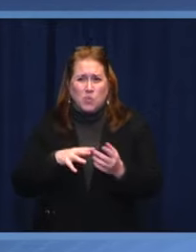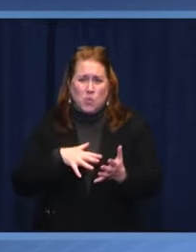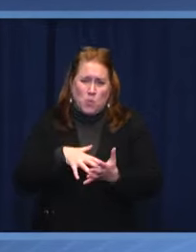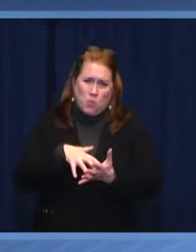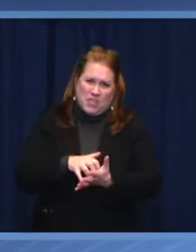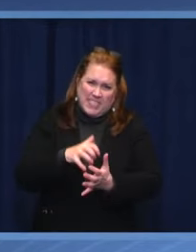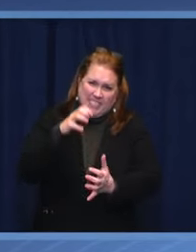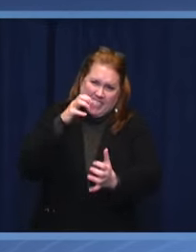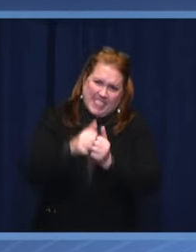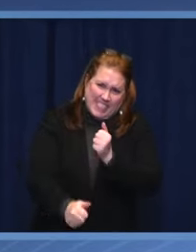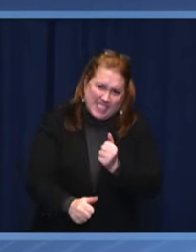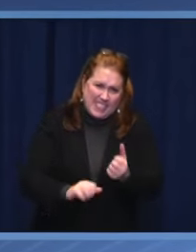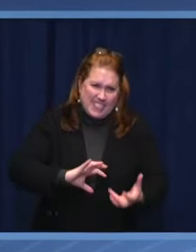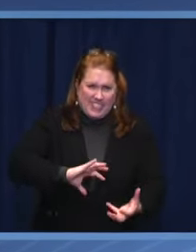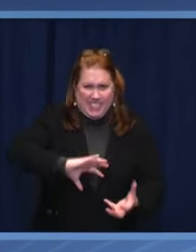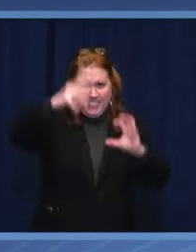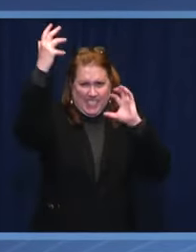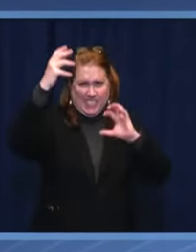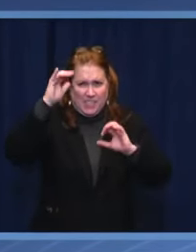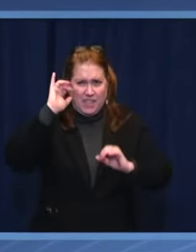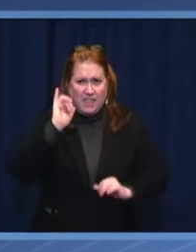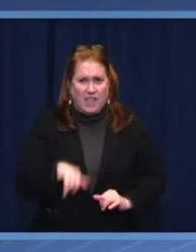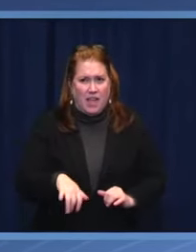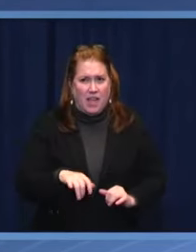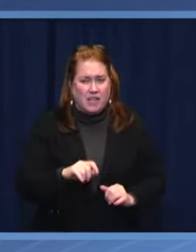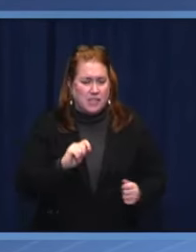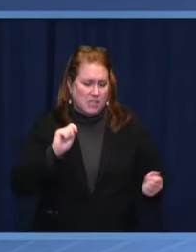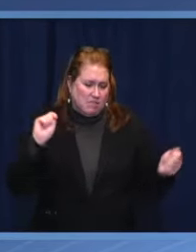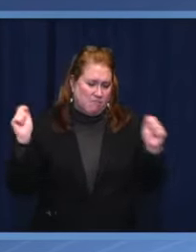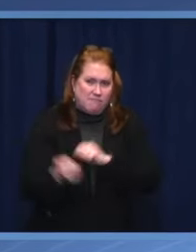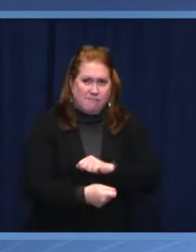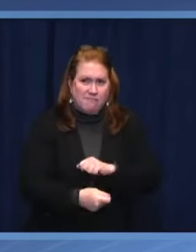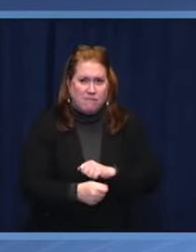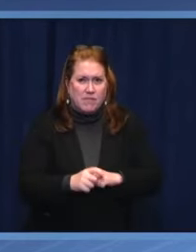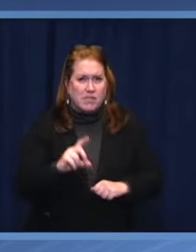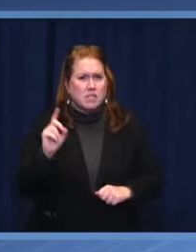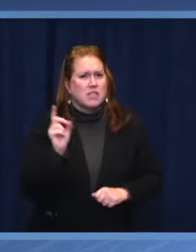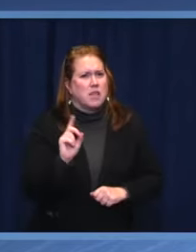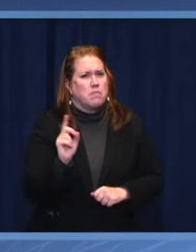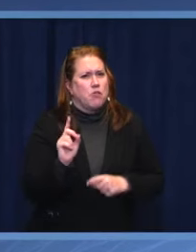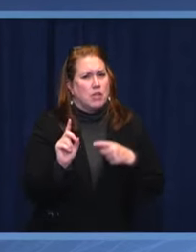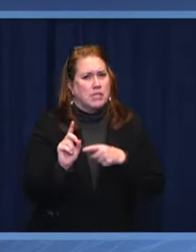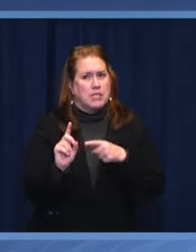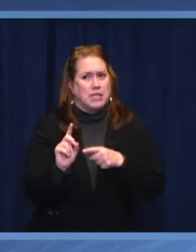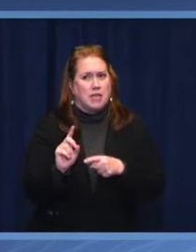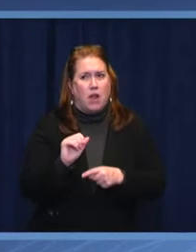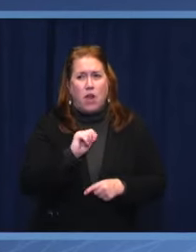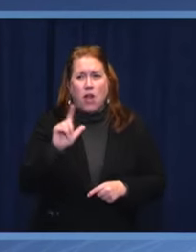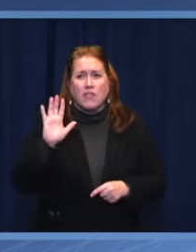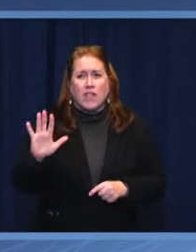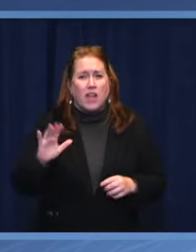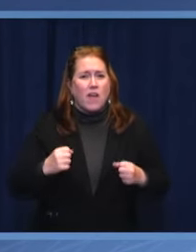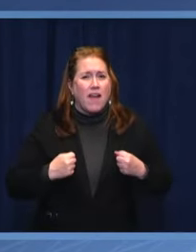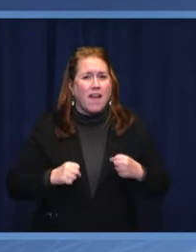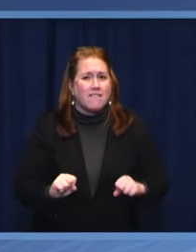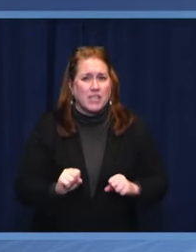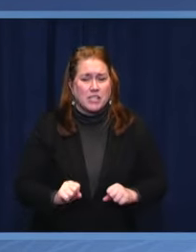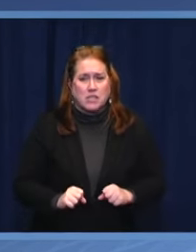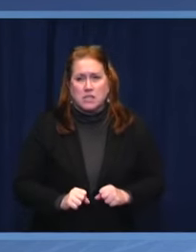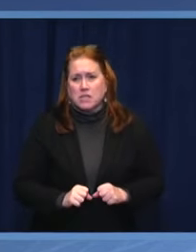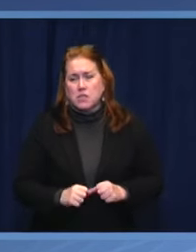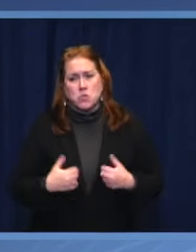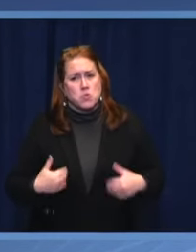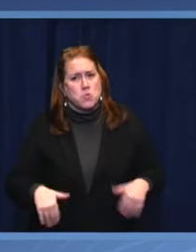and to undermine democracy. But have all the efforts of the free world been aimed